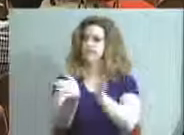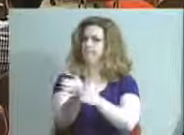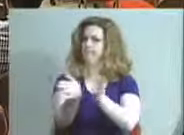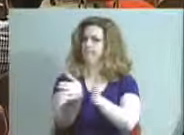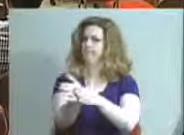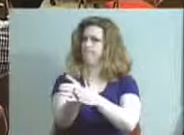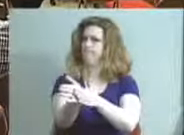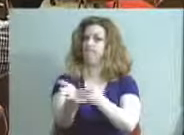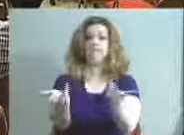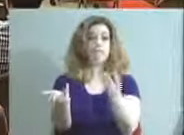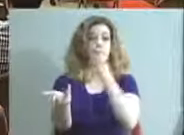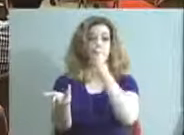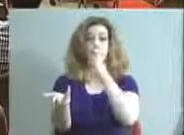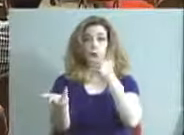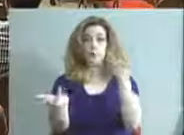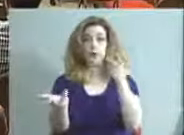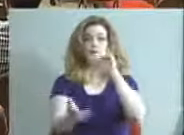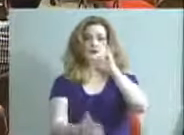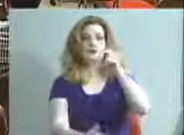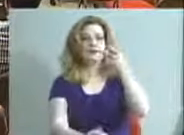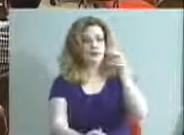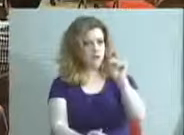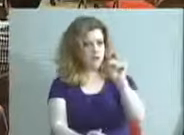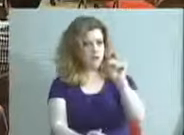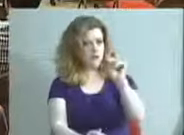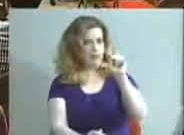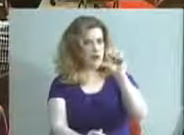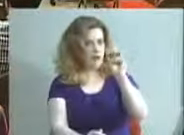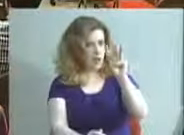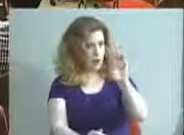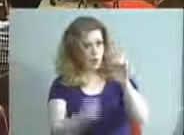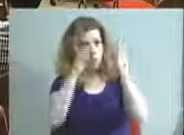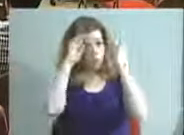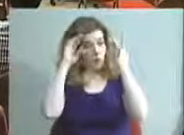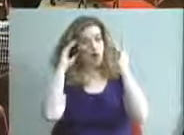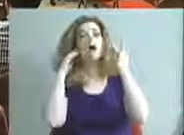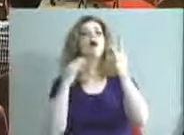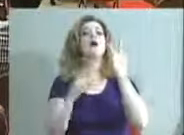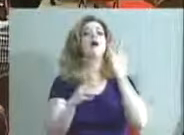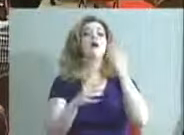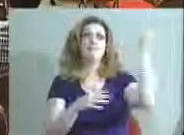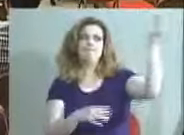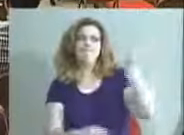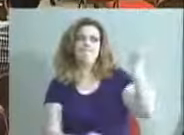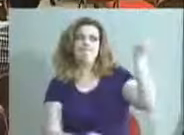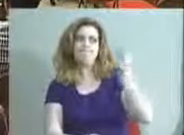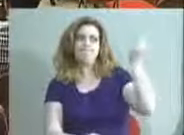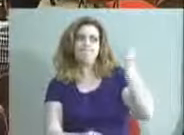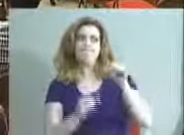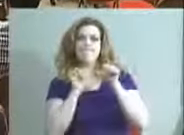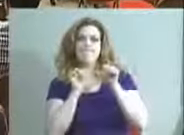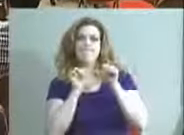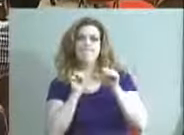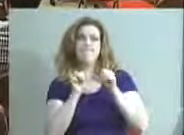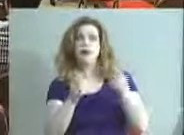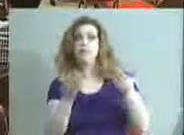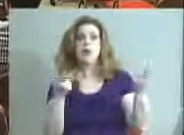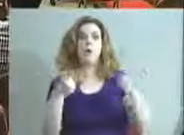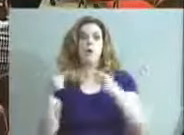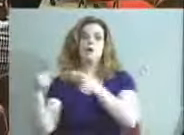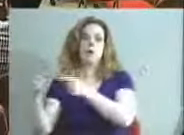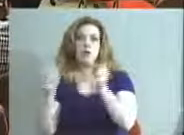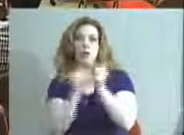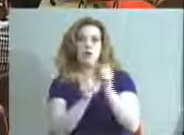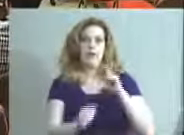Jonathan Lowe for keeping me informed about what is going on with the